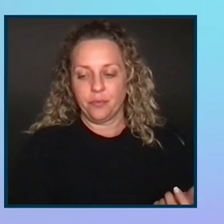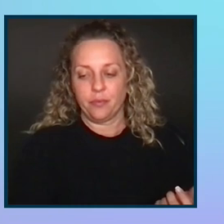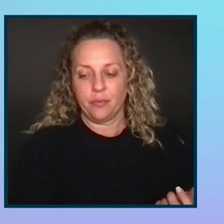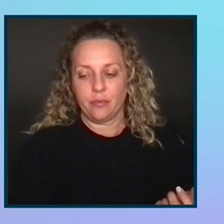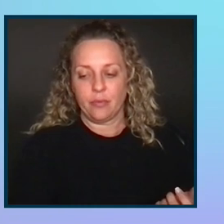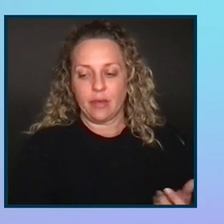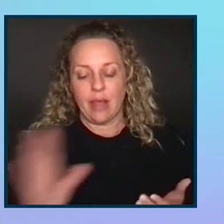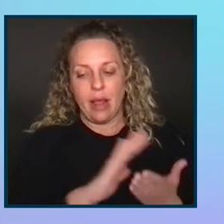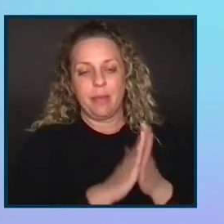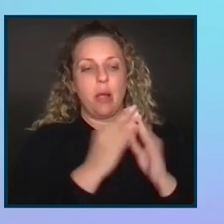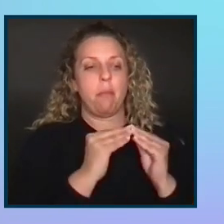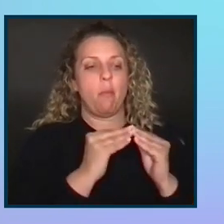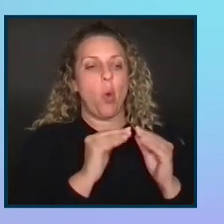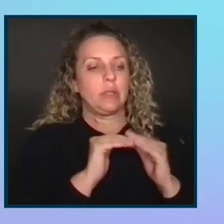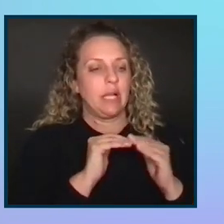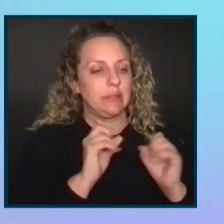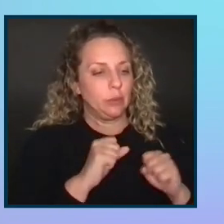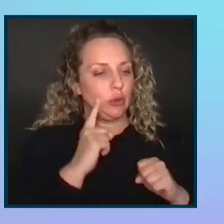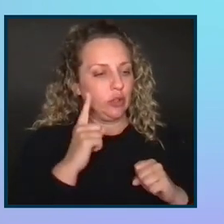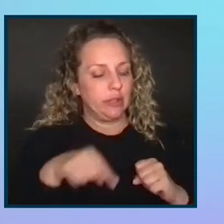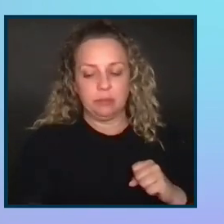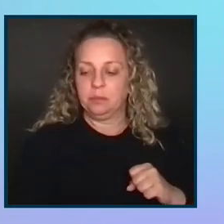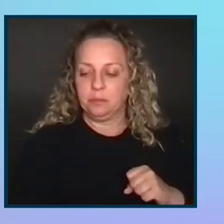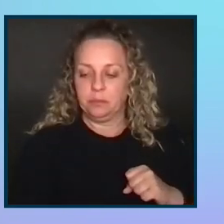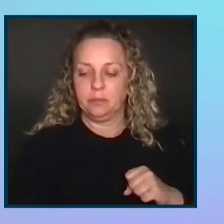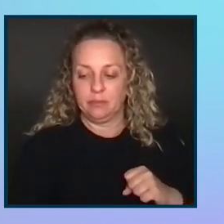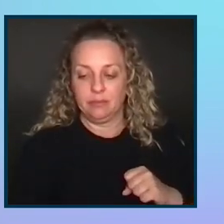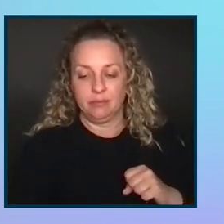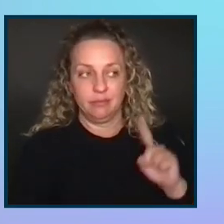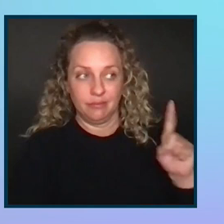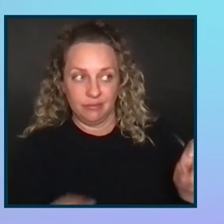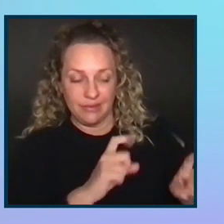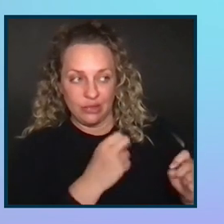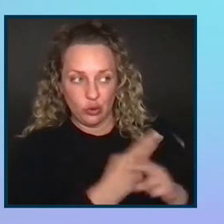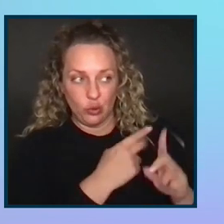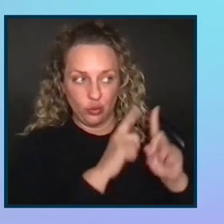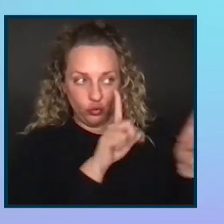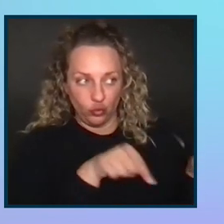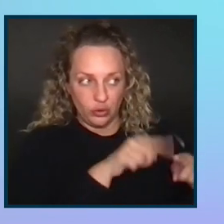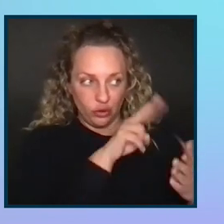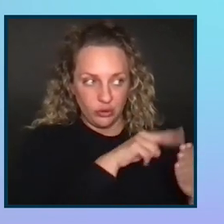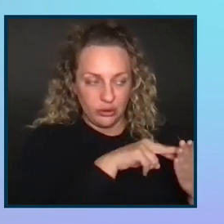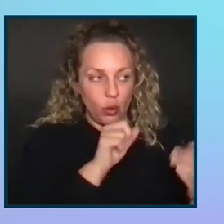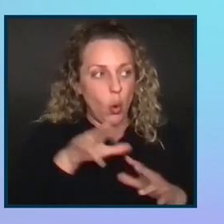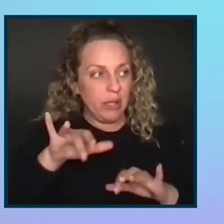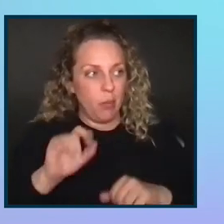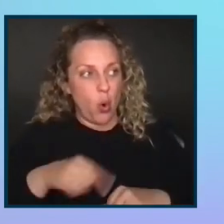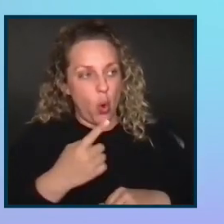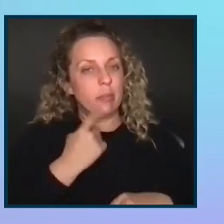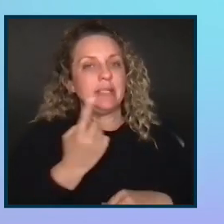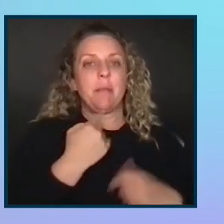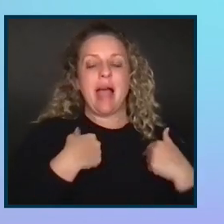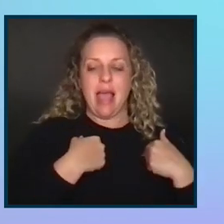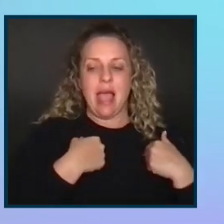more accessible and was accessible for them to use, like with the screen reader, with keyboard only. But it is something that